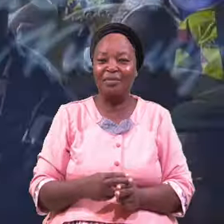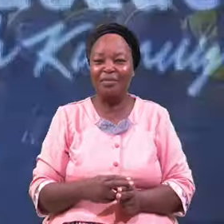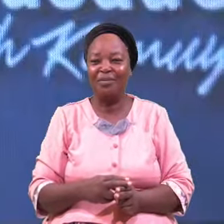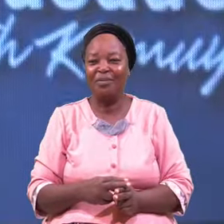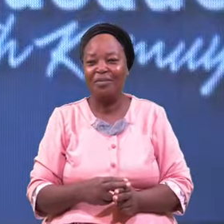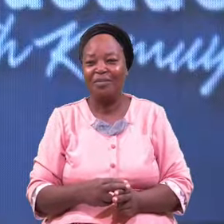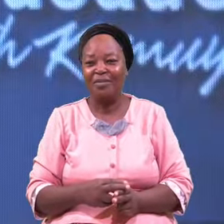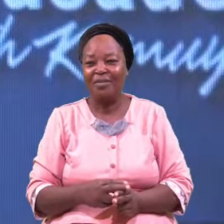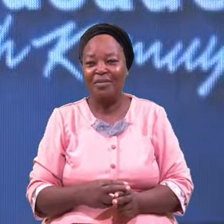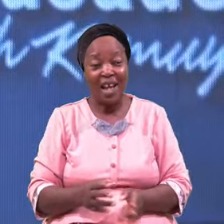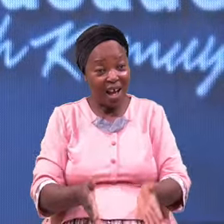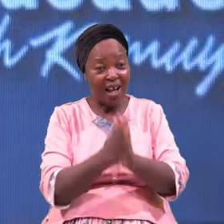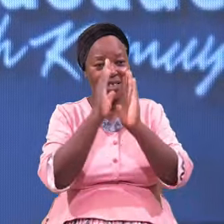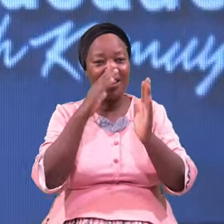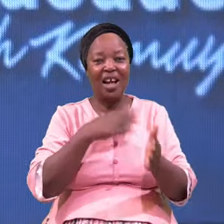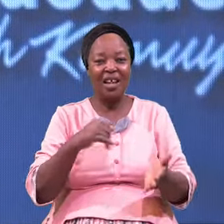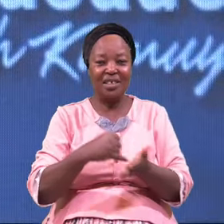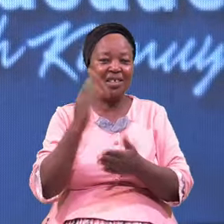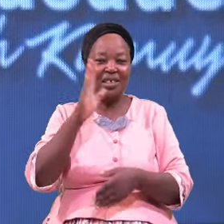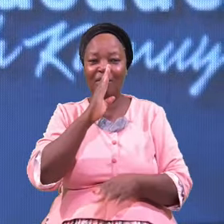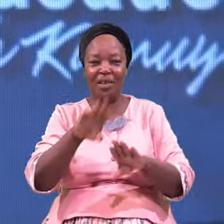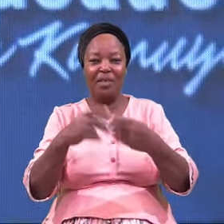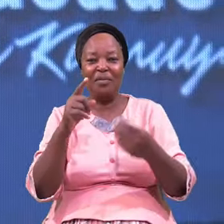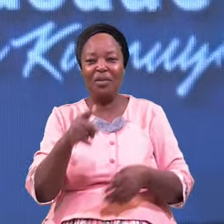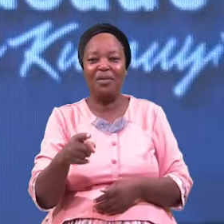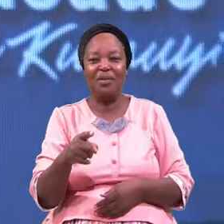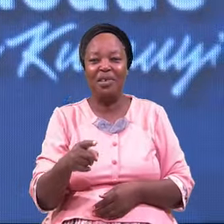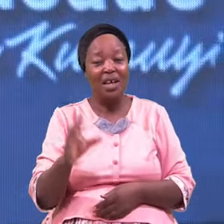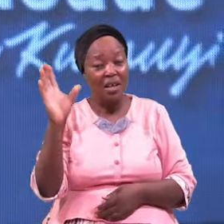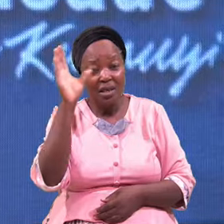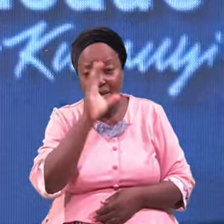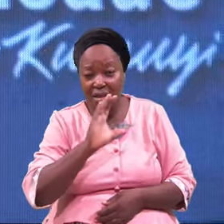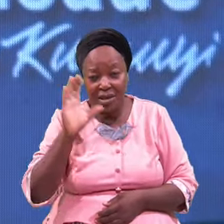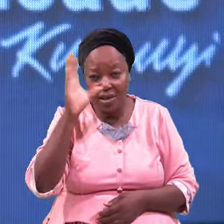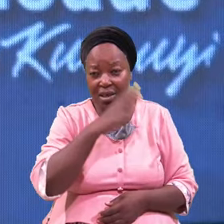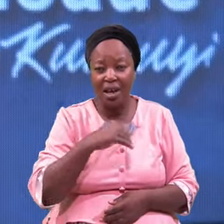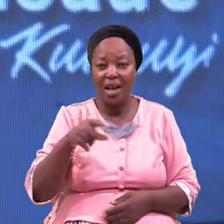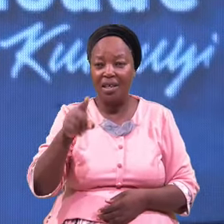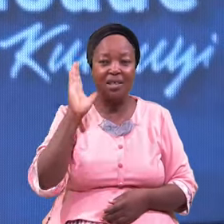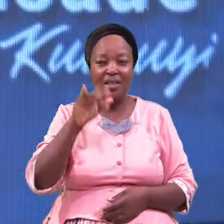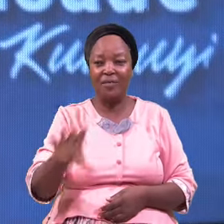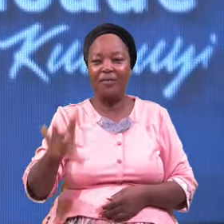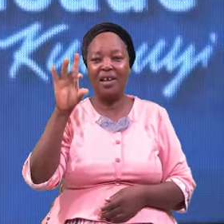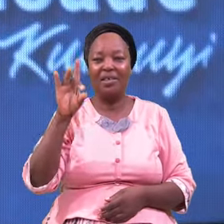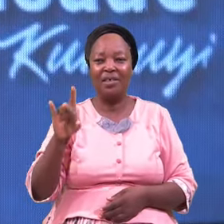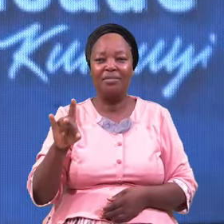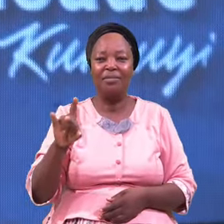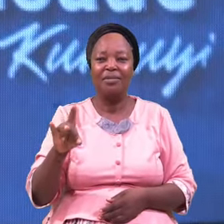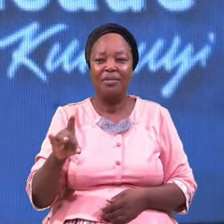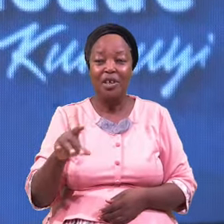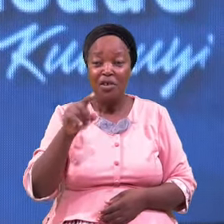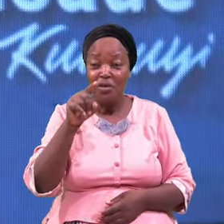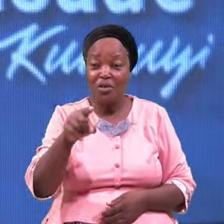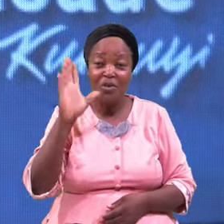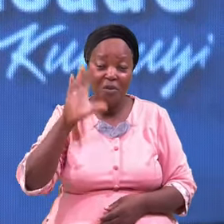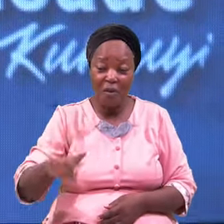Ask And It Shall Be Giving You Seek And You Shall Find You Will